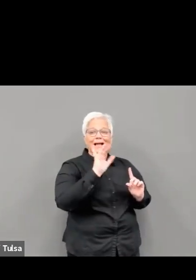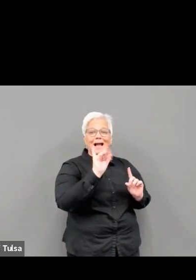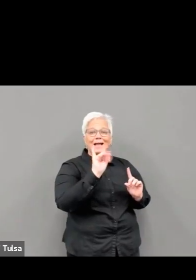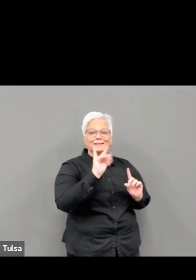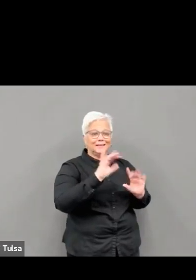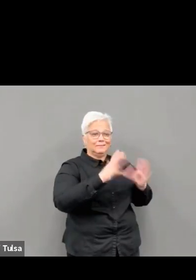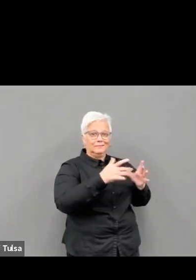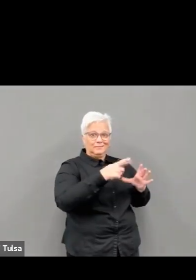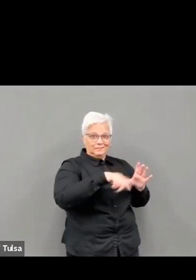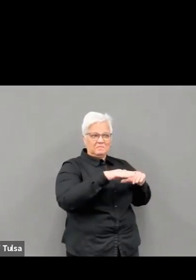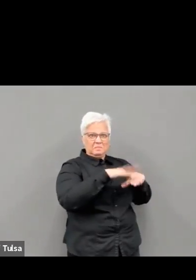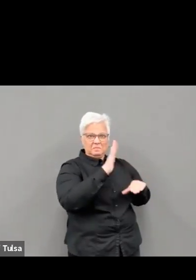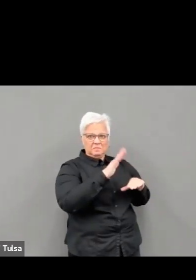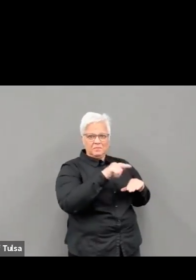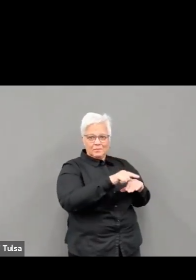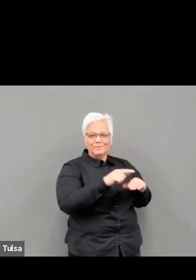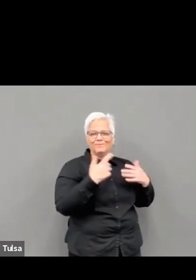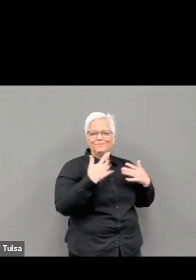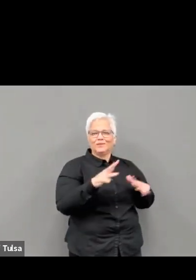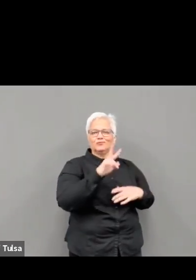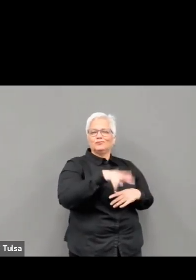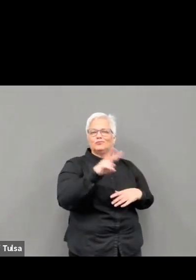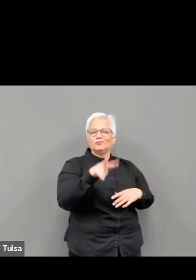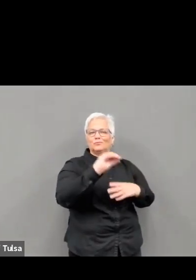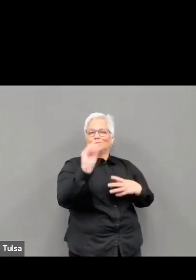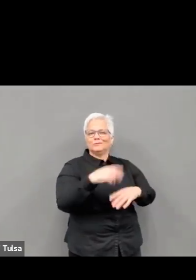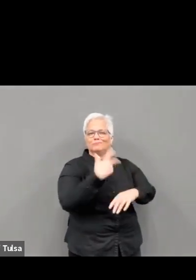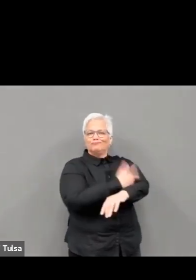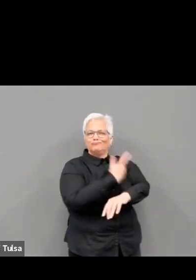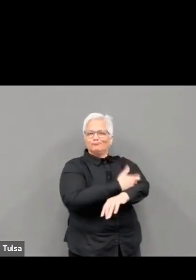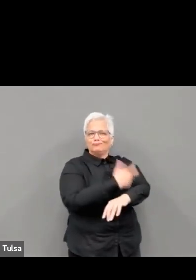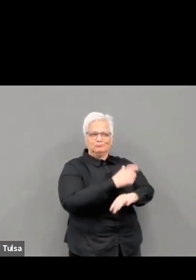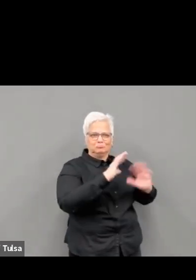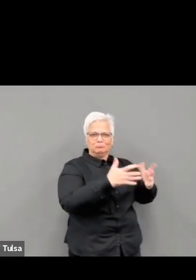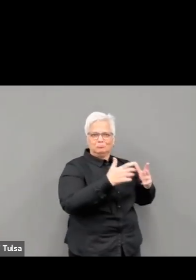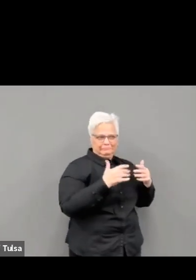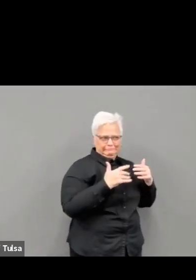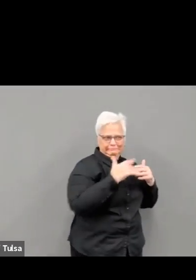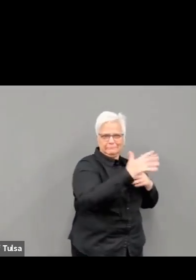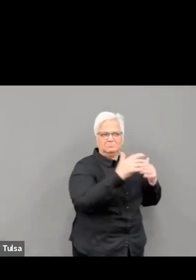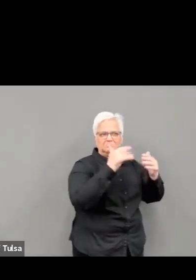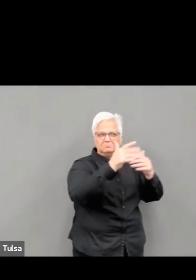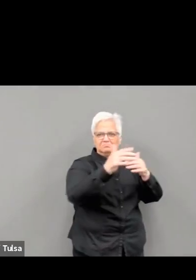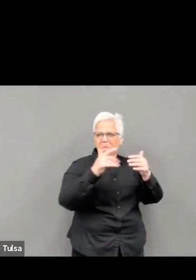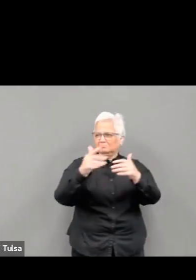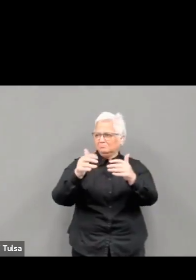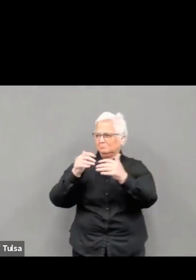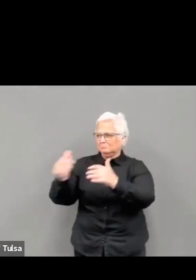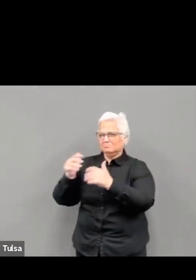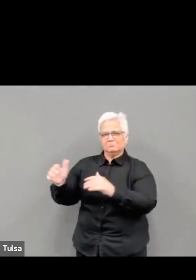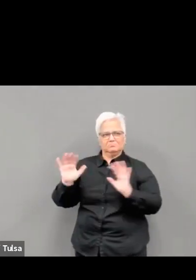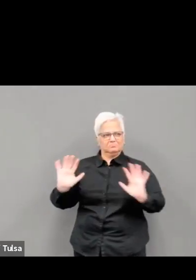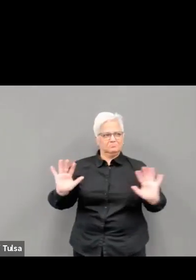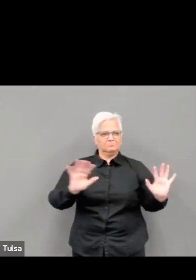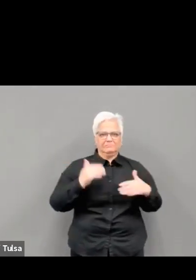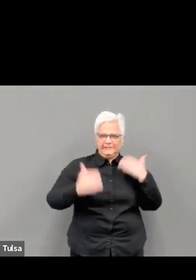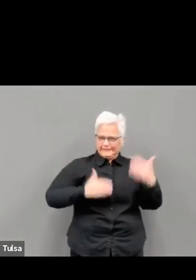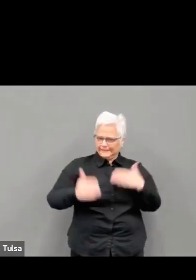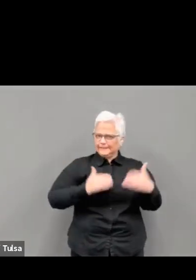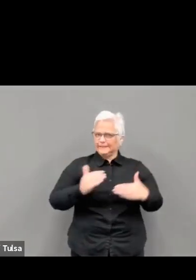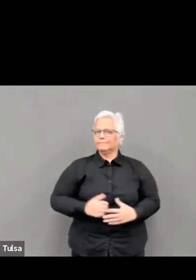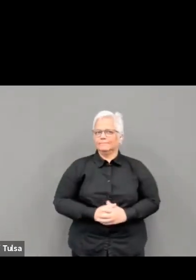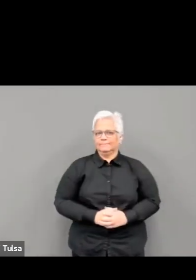of River Spirit Expo and must be scheduled using the Oklahoma vaccine portal at vaccinate.oklahoma.gov.